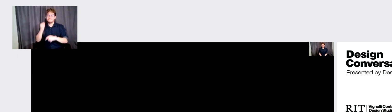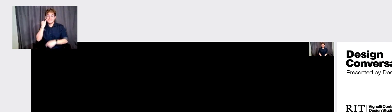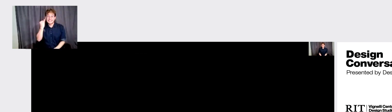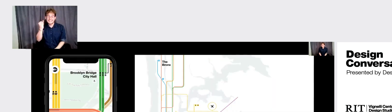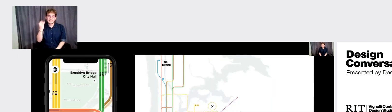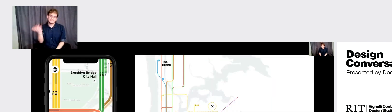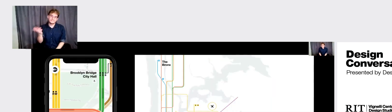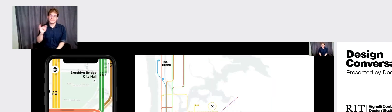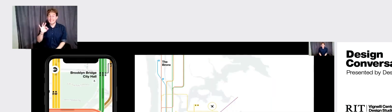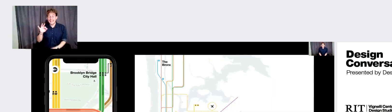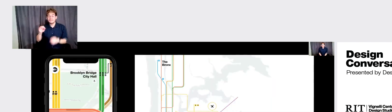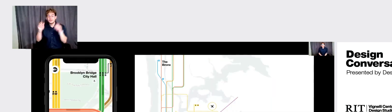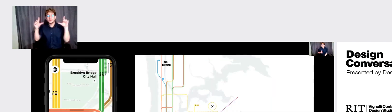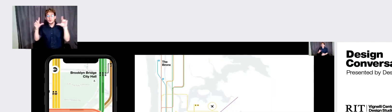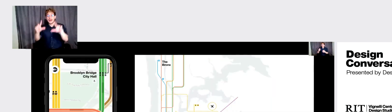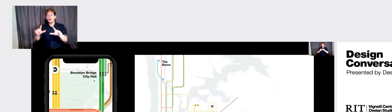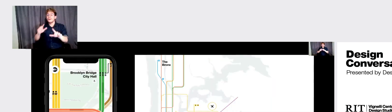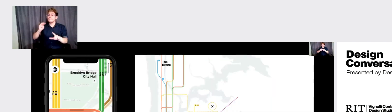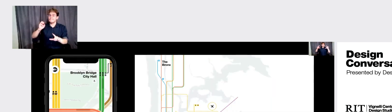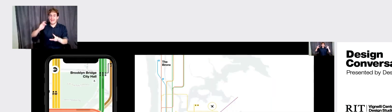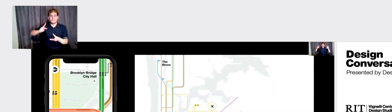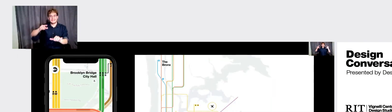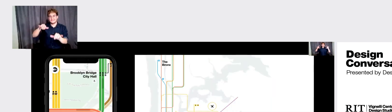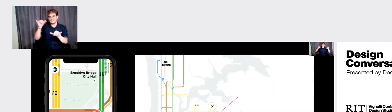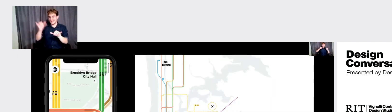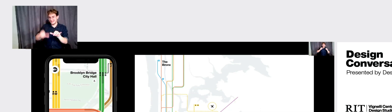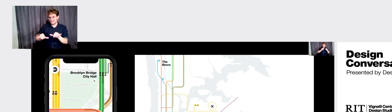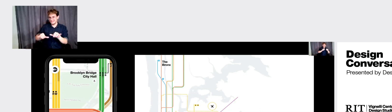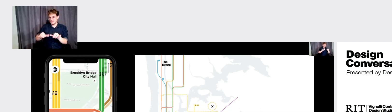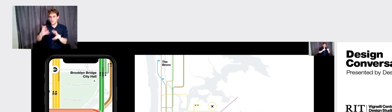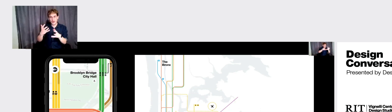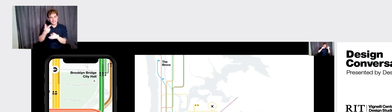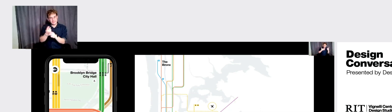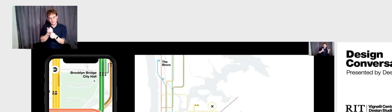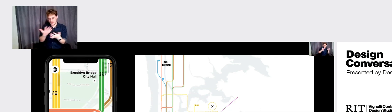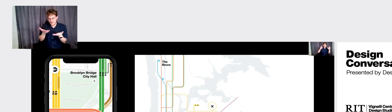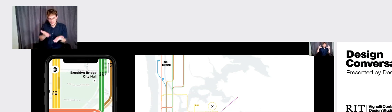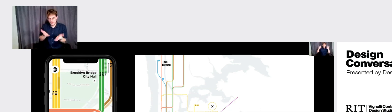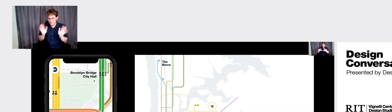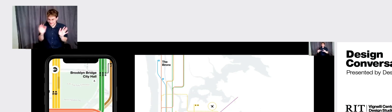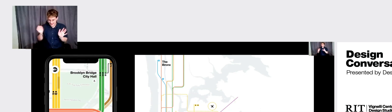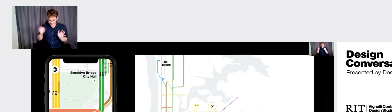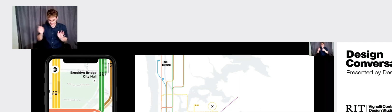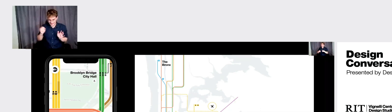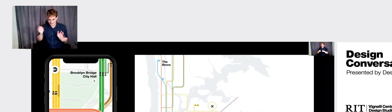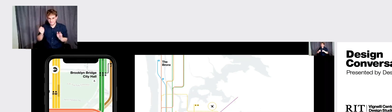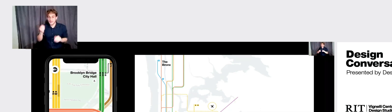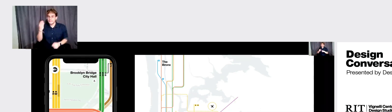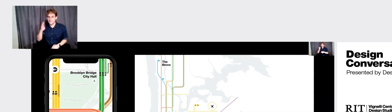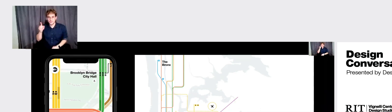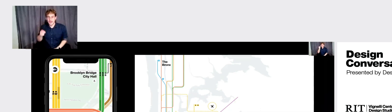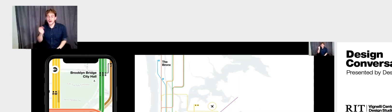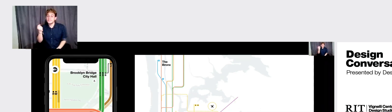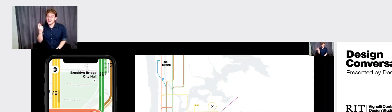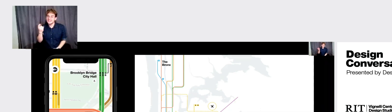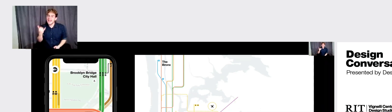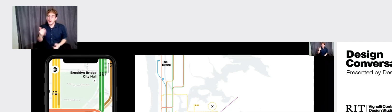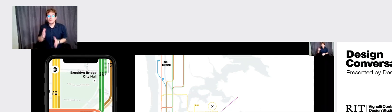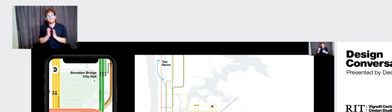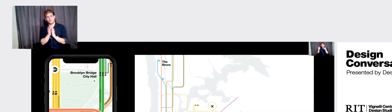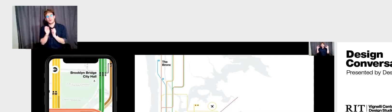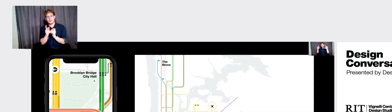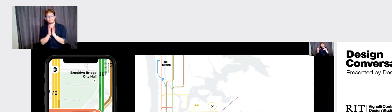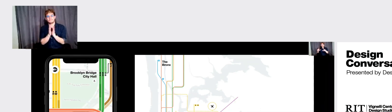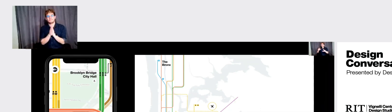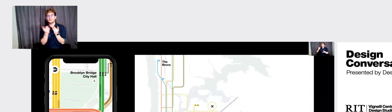well, when you zoom out and keep the map because, you know, it's, you want to keep the geography, uh, and that blue dot, but what it could do is actually